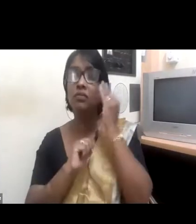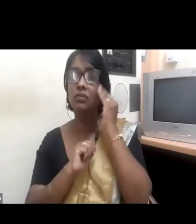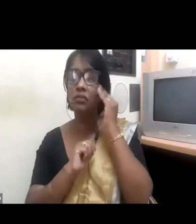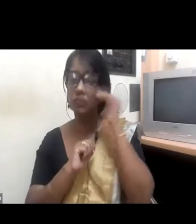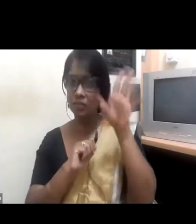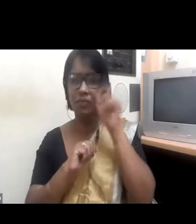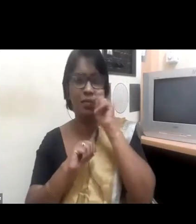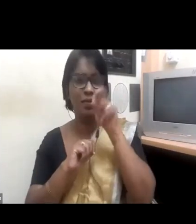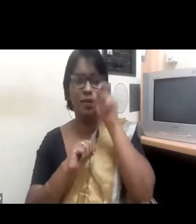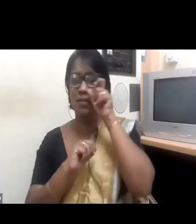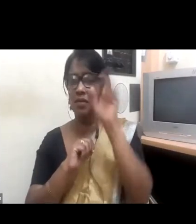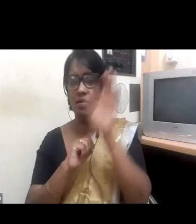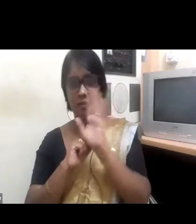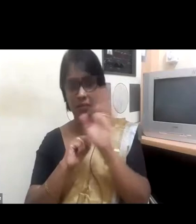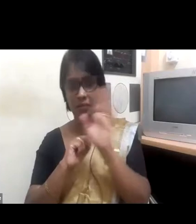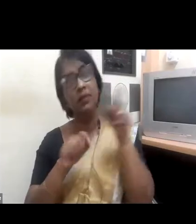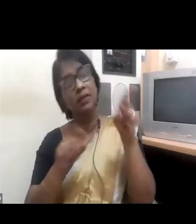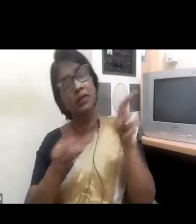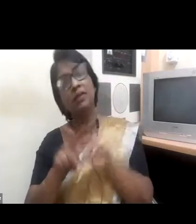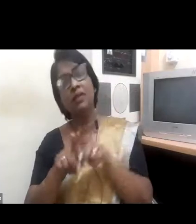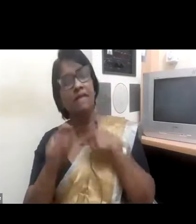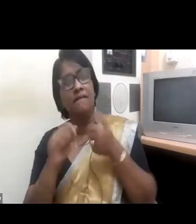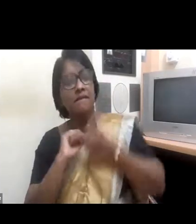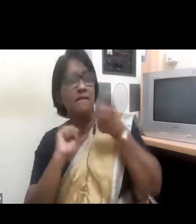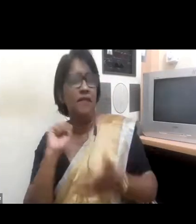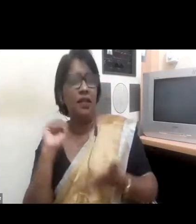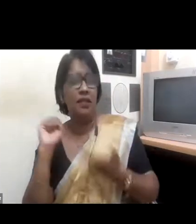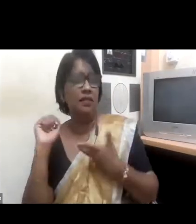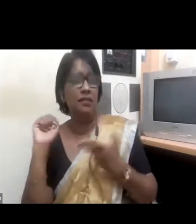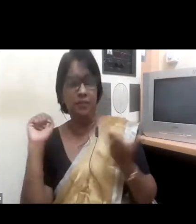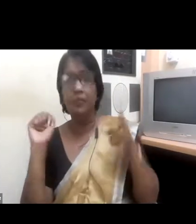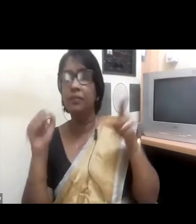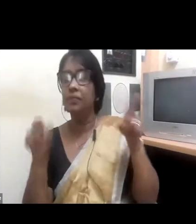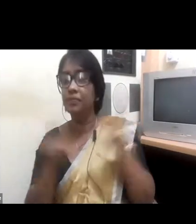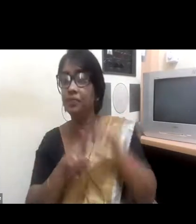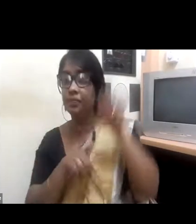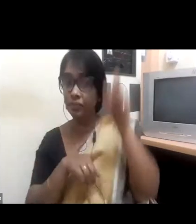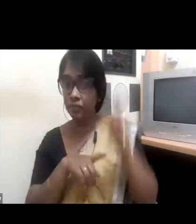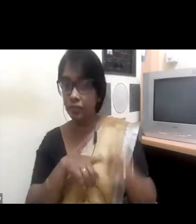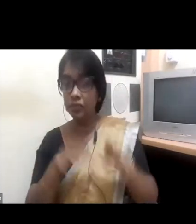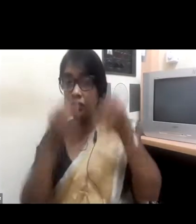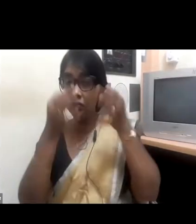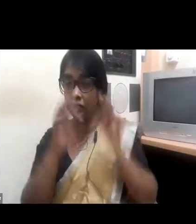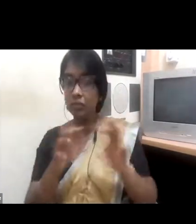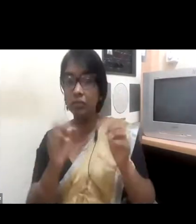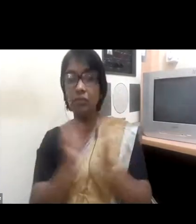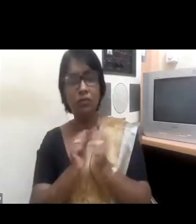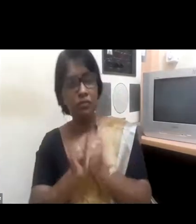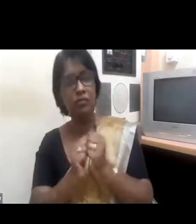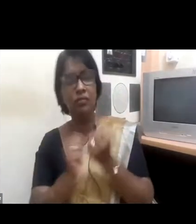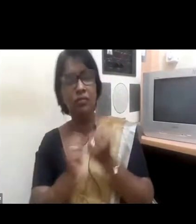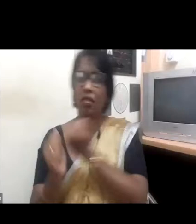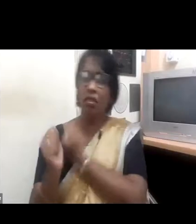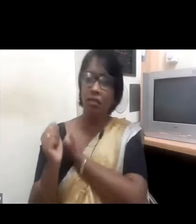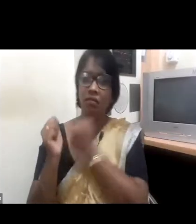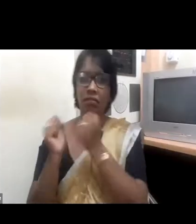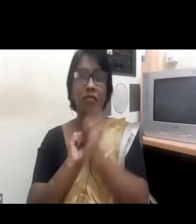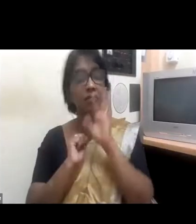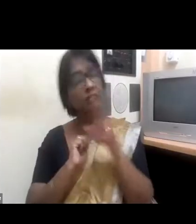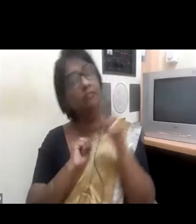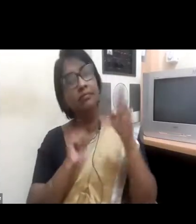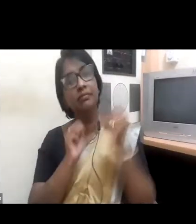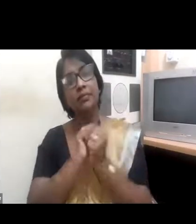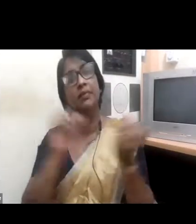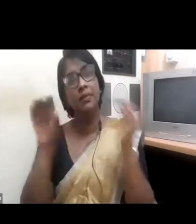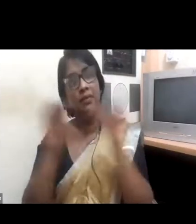is this person, does this person have the right capability, commitment, and then, you know, we offer the position.